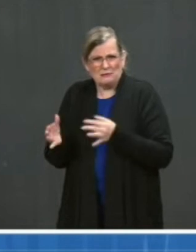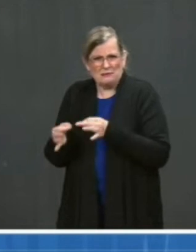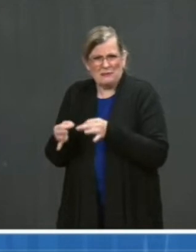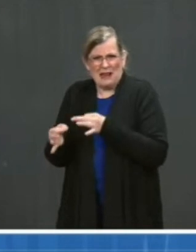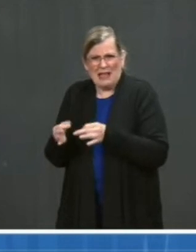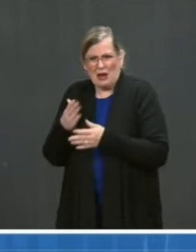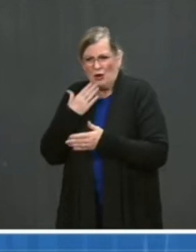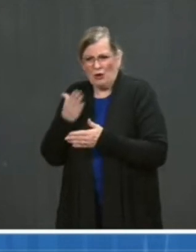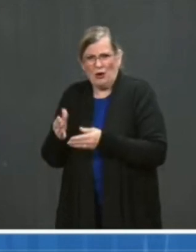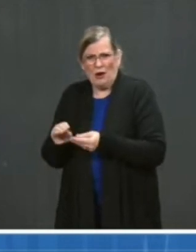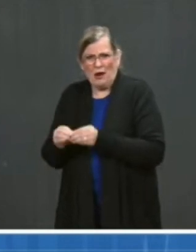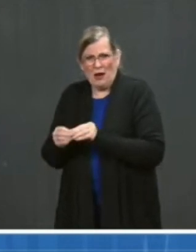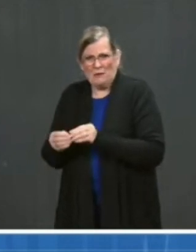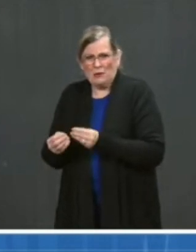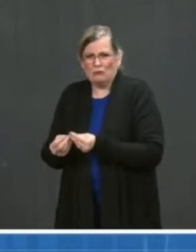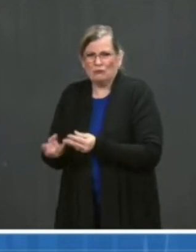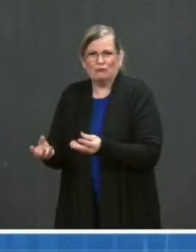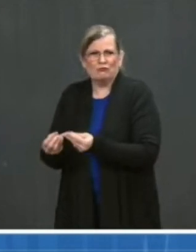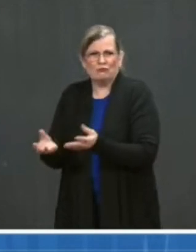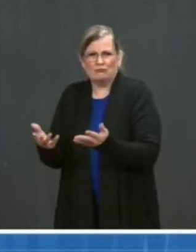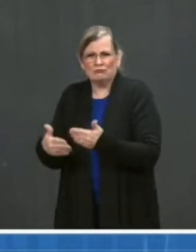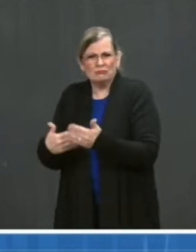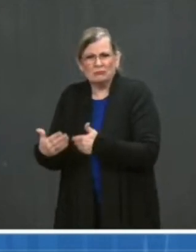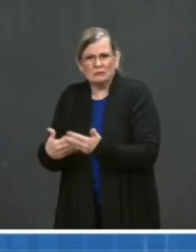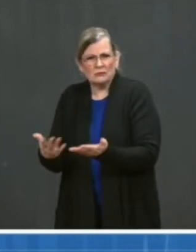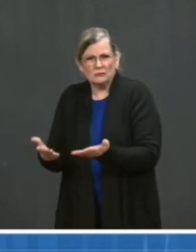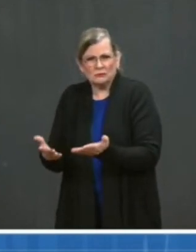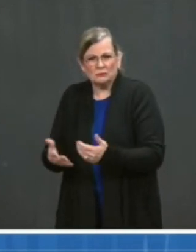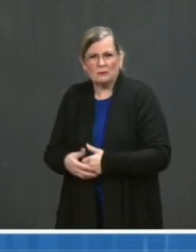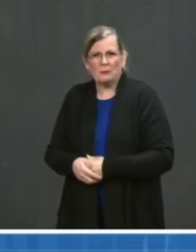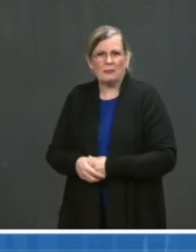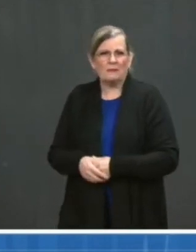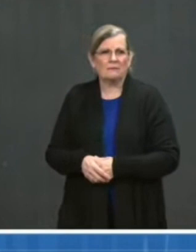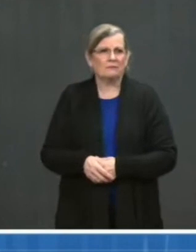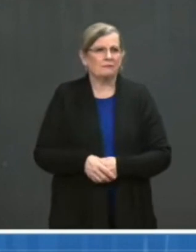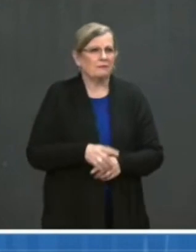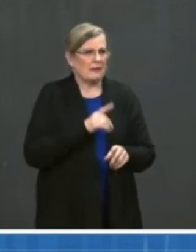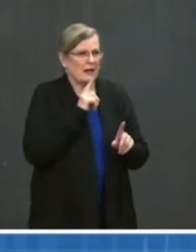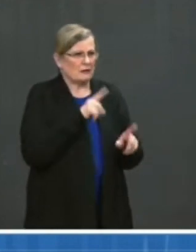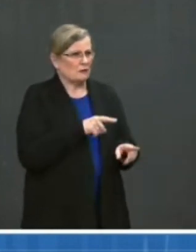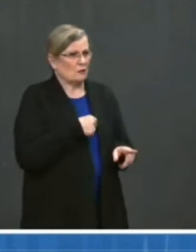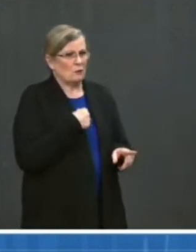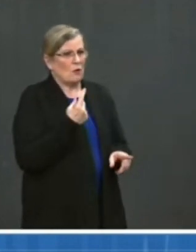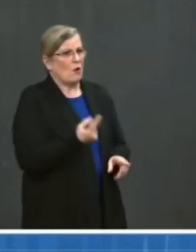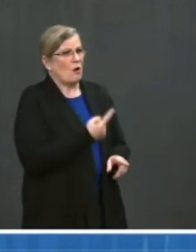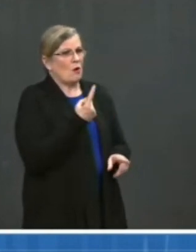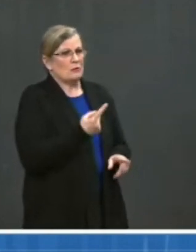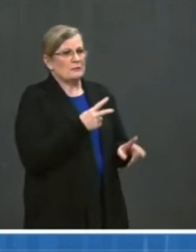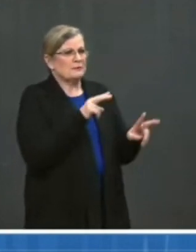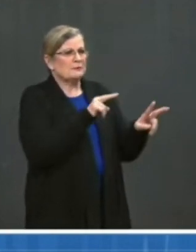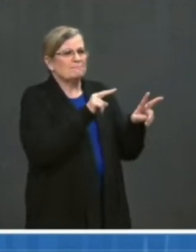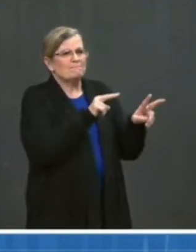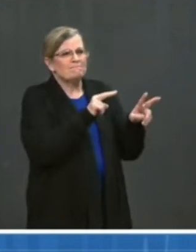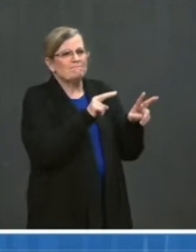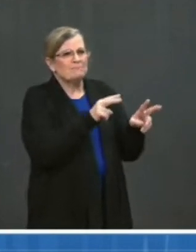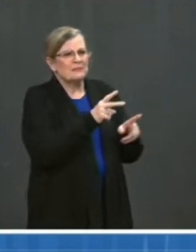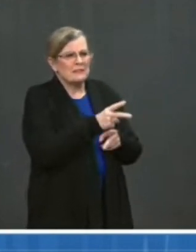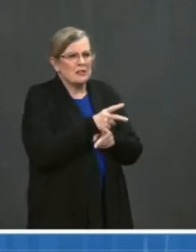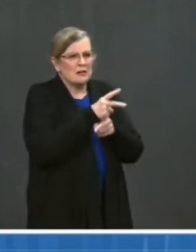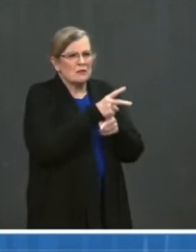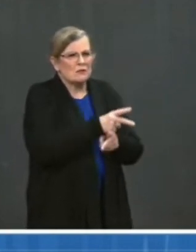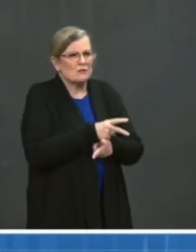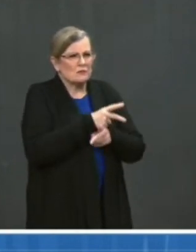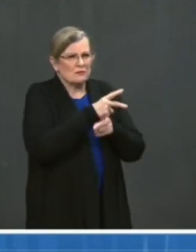to look at the evolving evidence of what is lower risk to do when you are fully vaccinated, and that evolving evidence